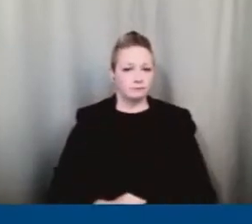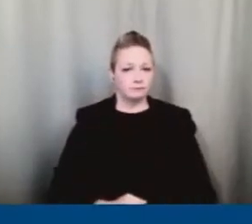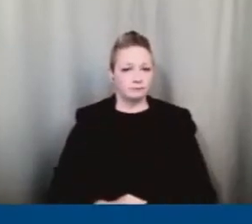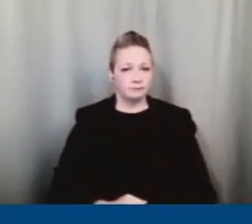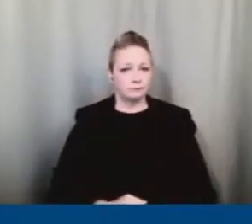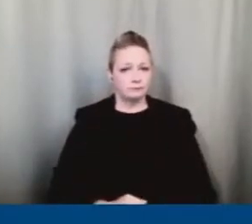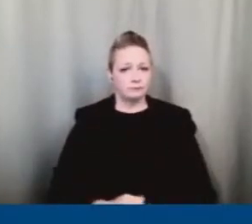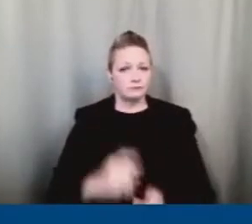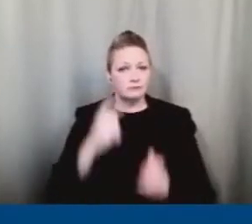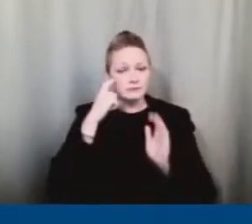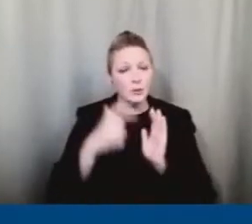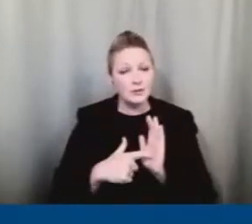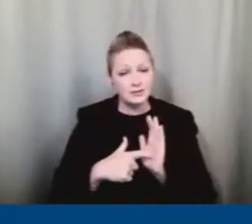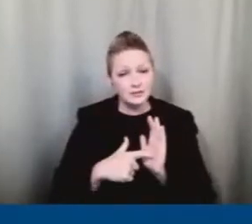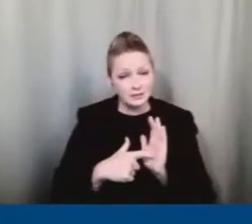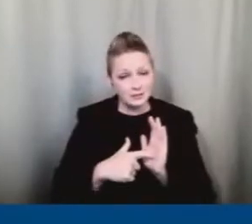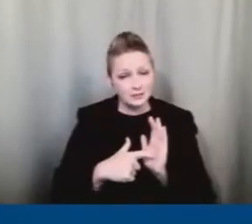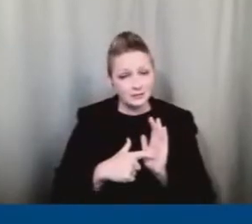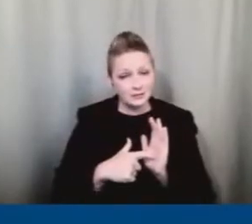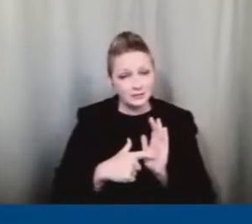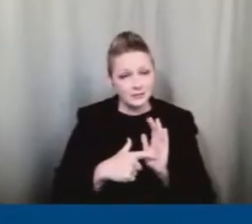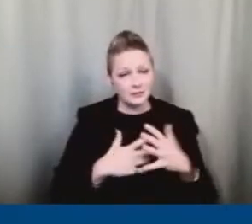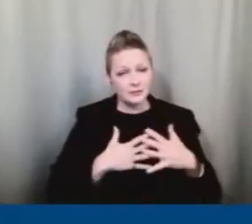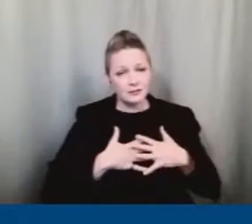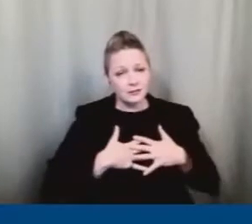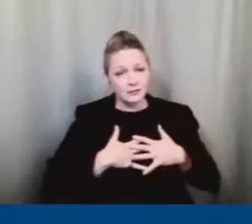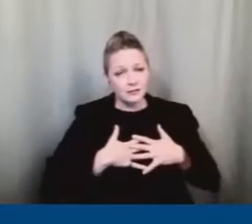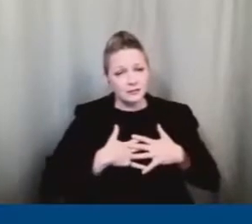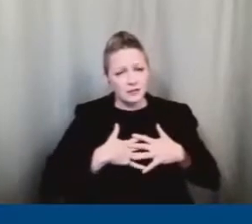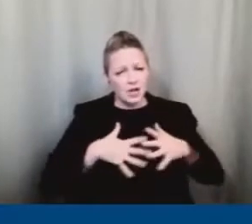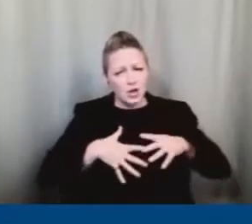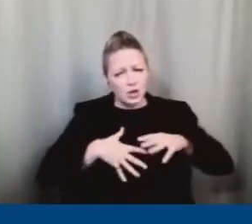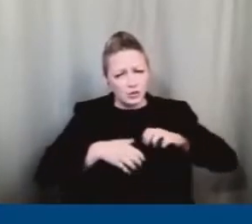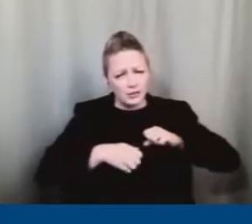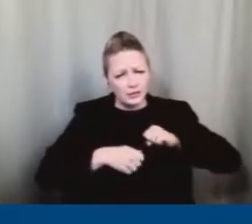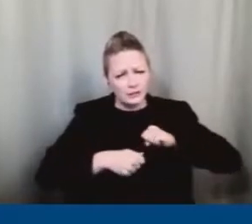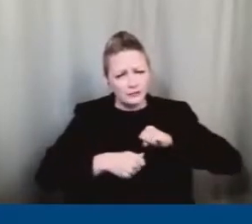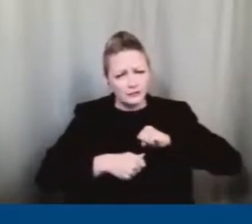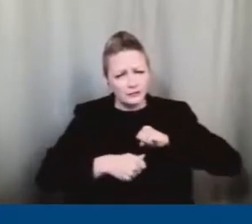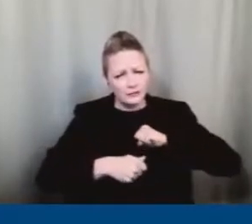Notice what grief feels like in your body.